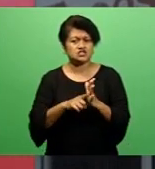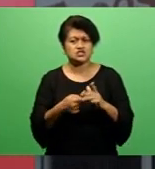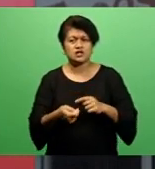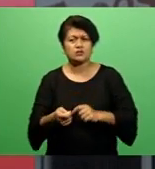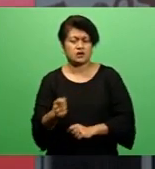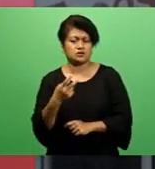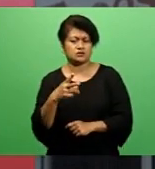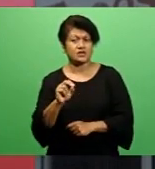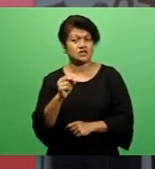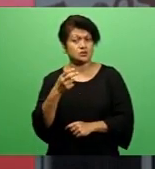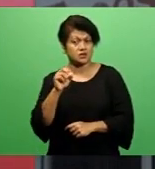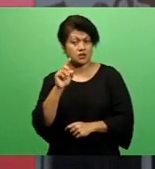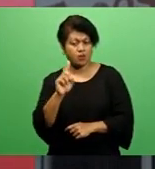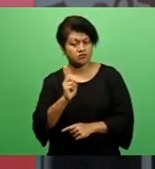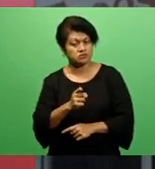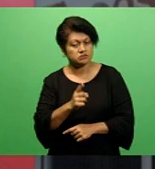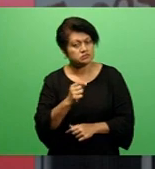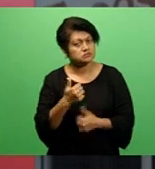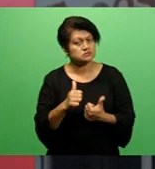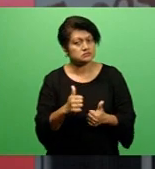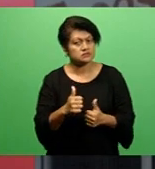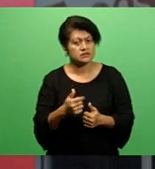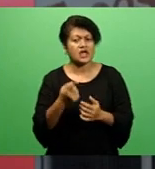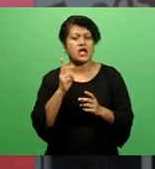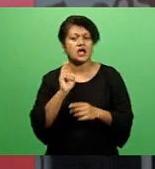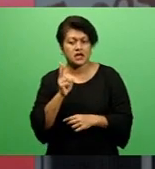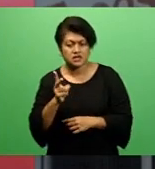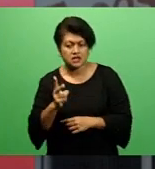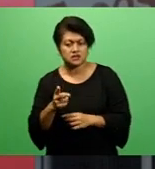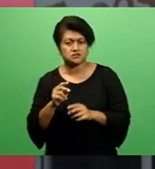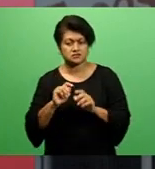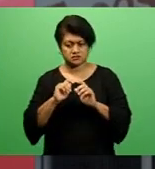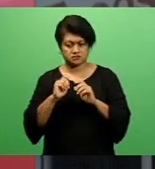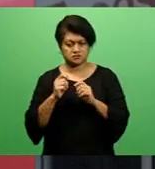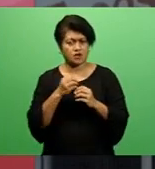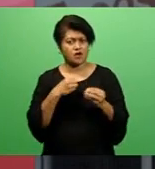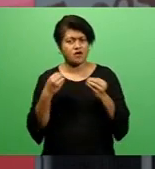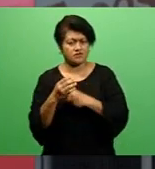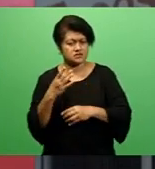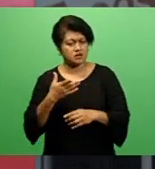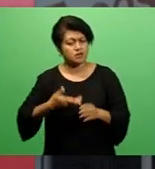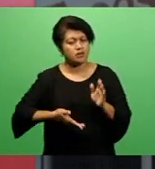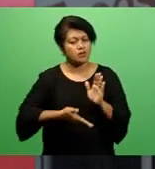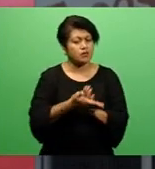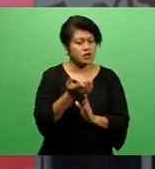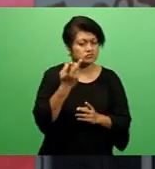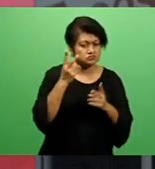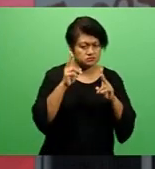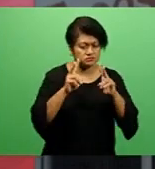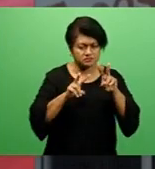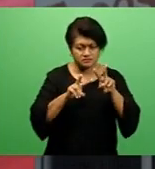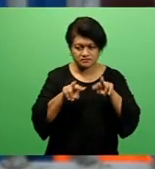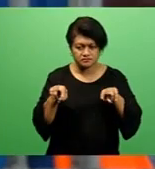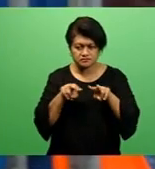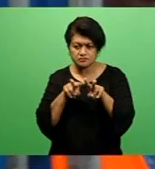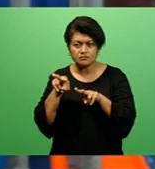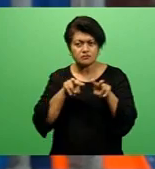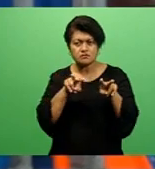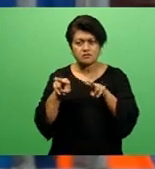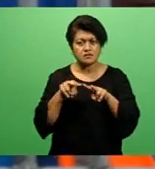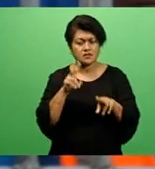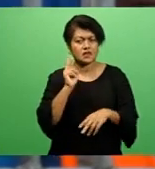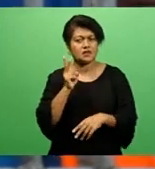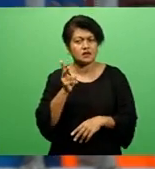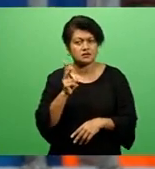the officers had to go there and do another site inspection, and that resulted on the 19th of January with another